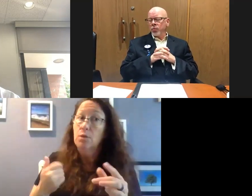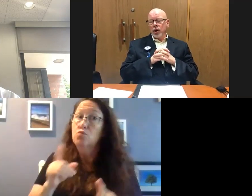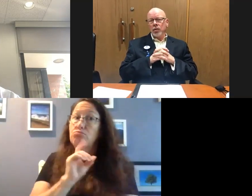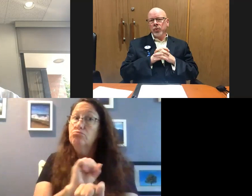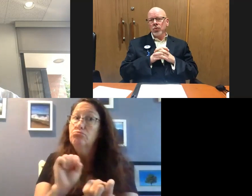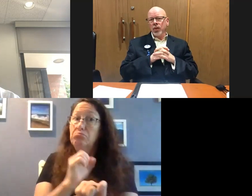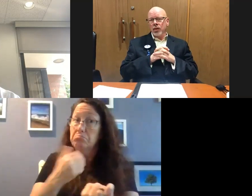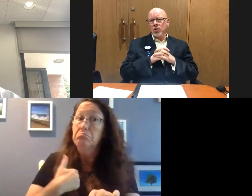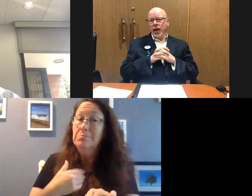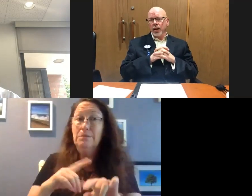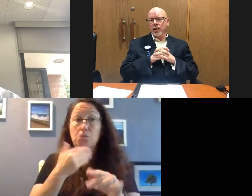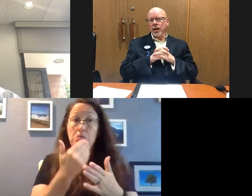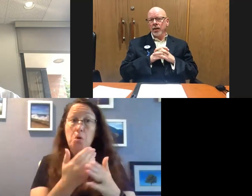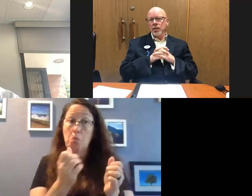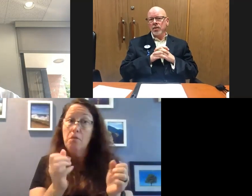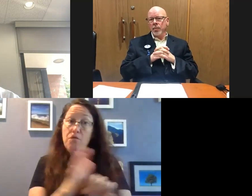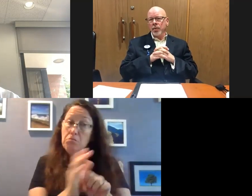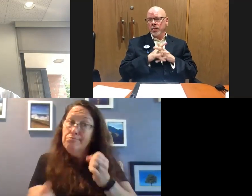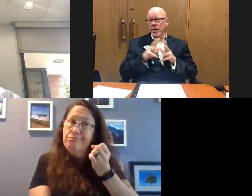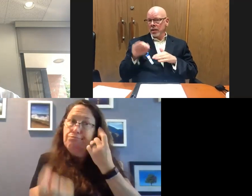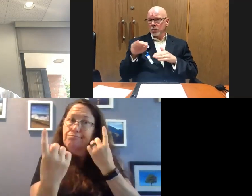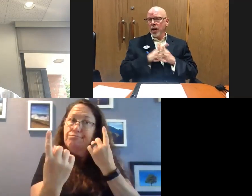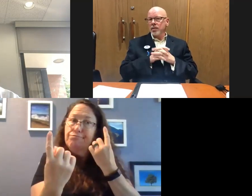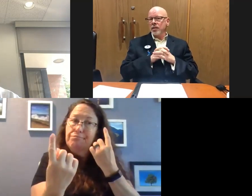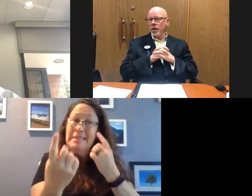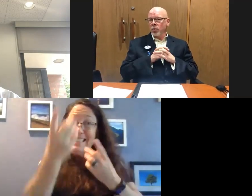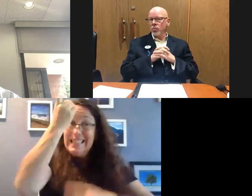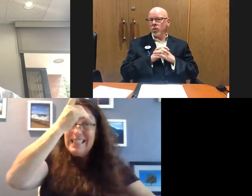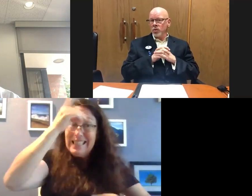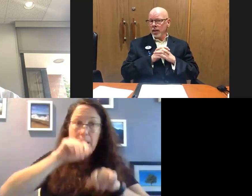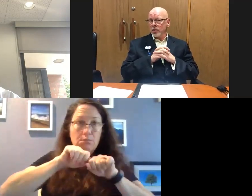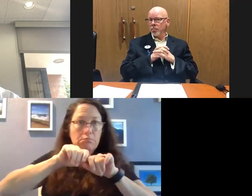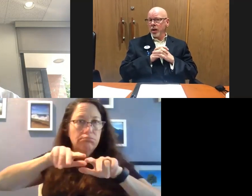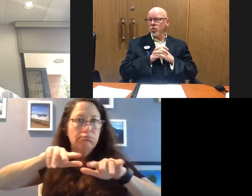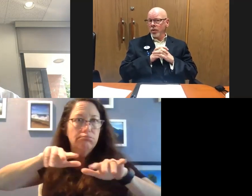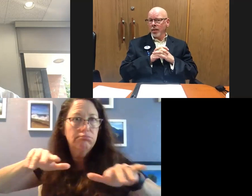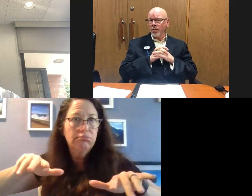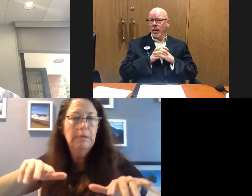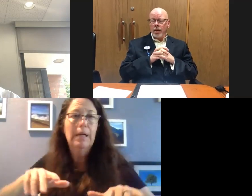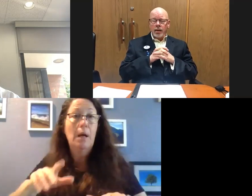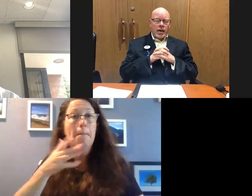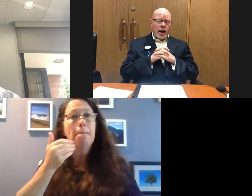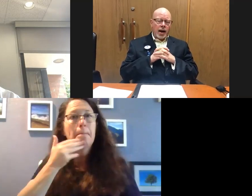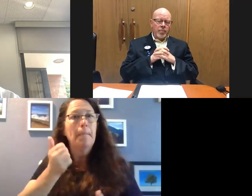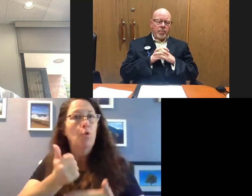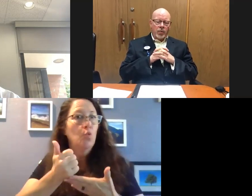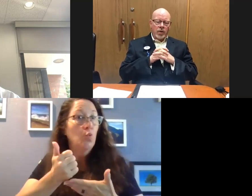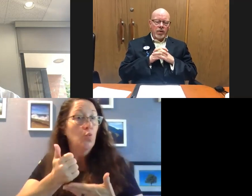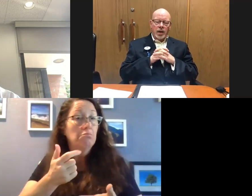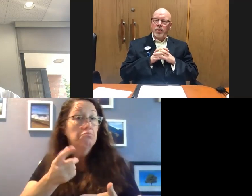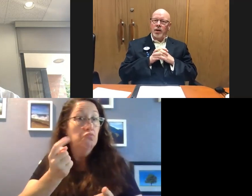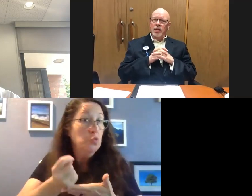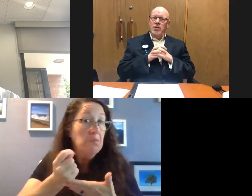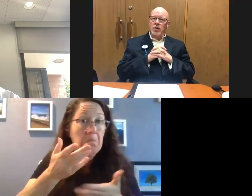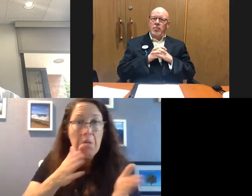a pretty good place with understanding some of the disease process that we're seeing some better treatments. But we